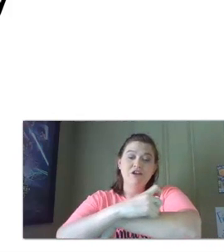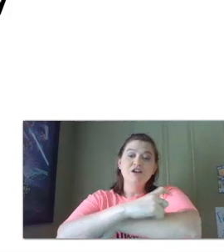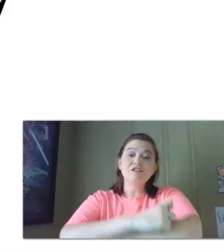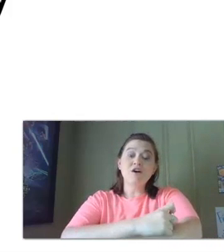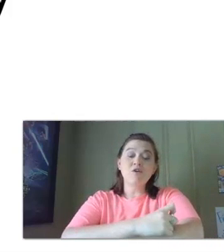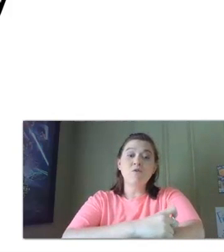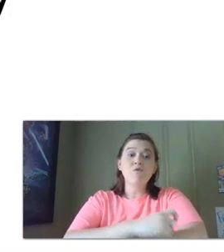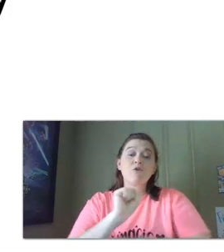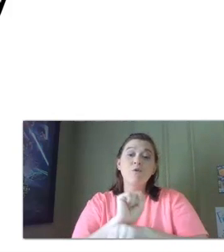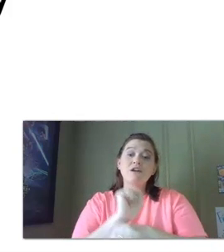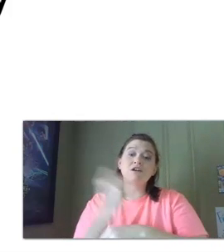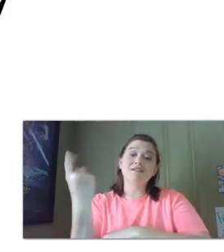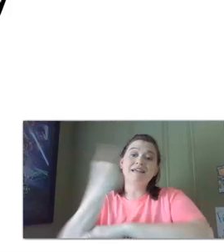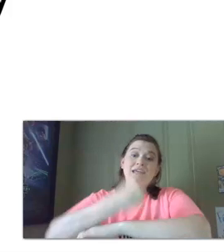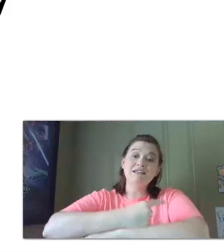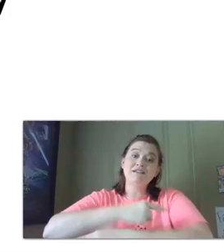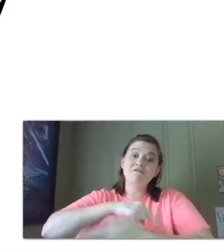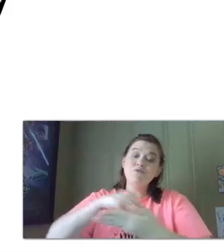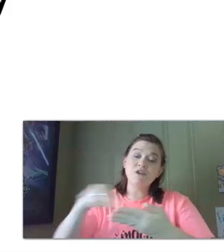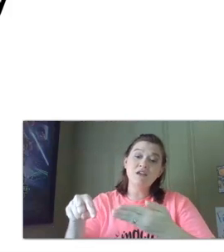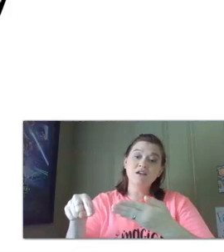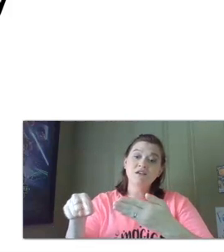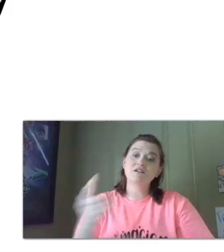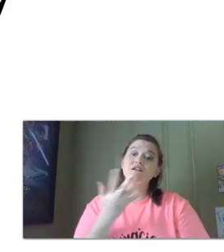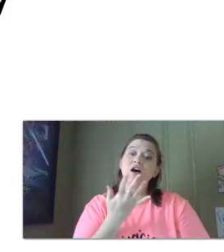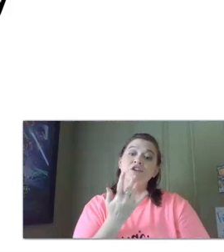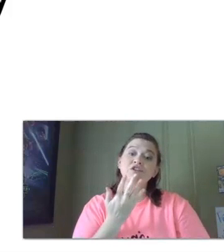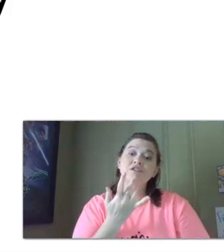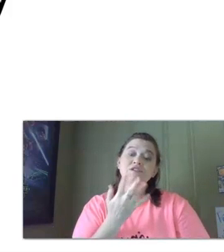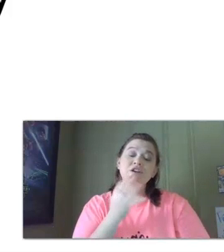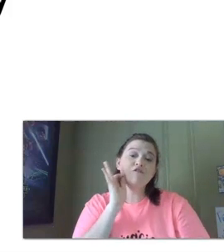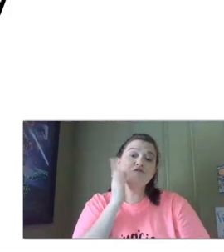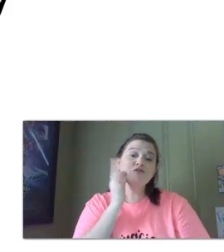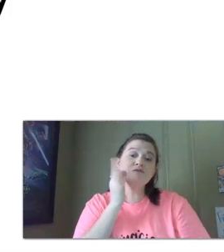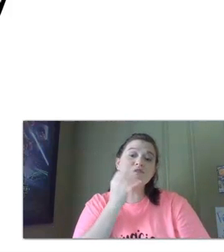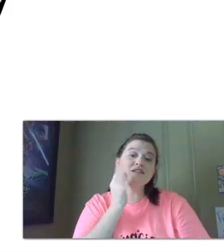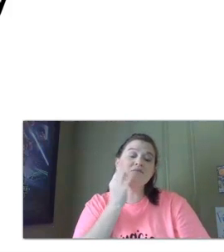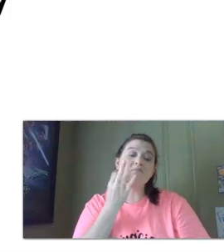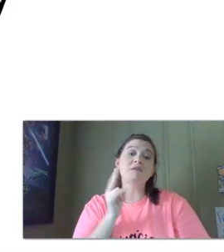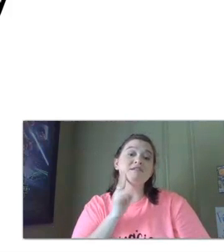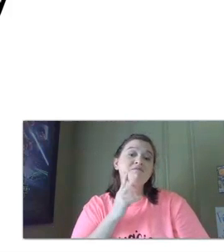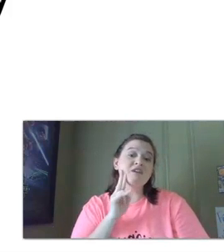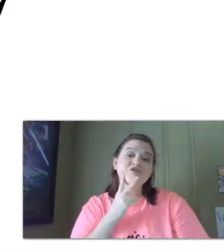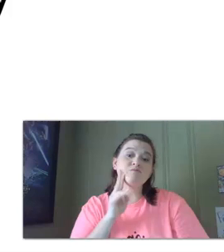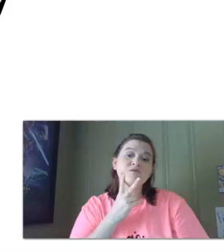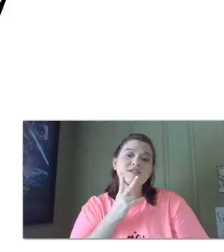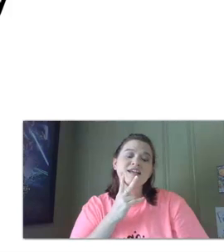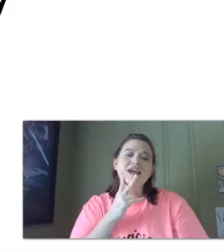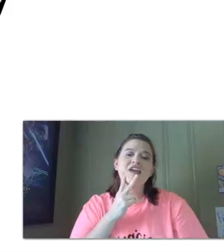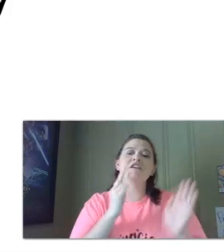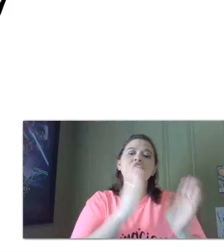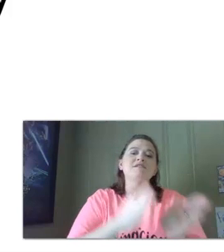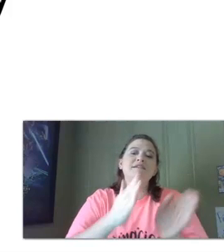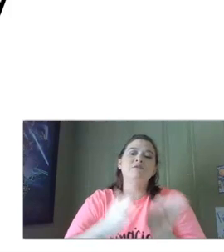so we're working on days of the week colors fruits maybe some vegetables